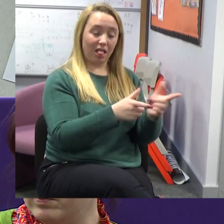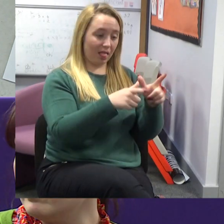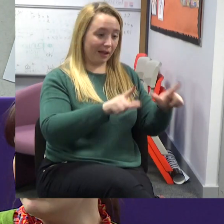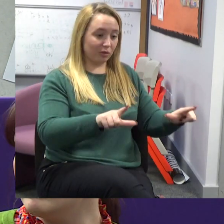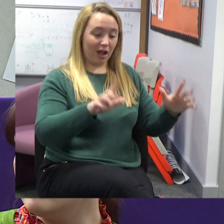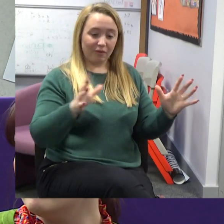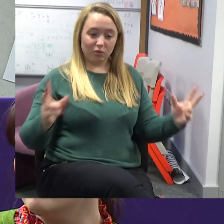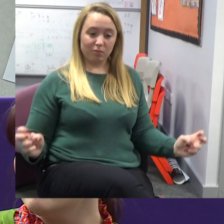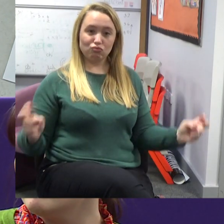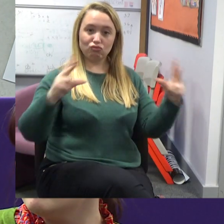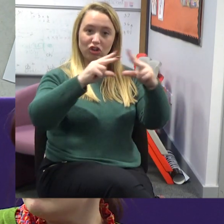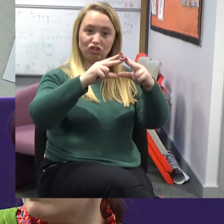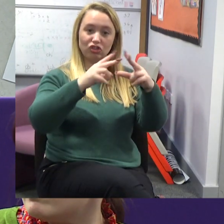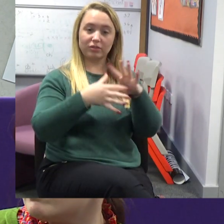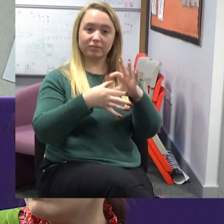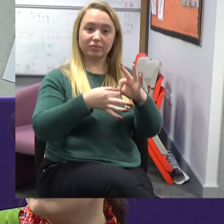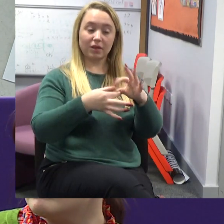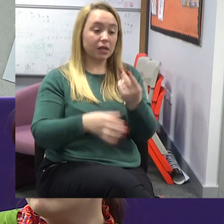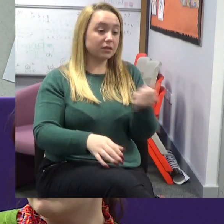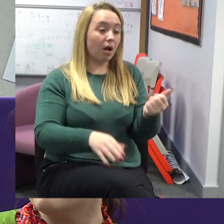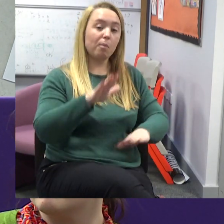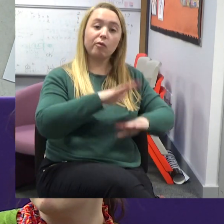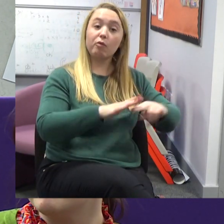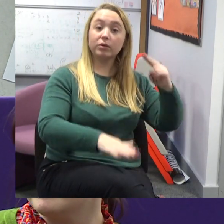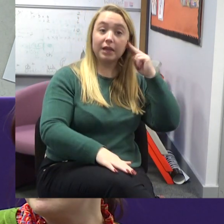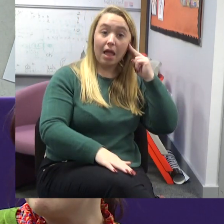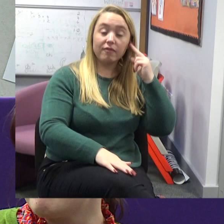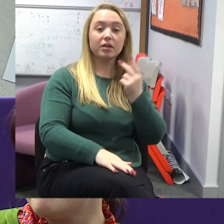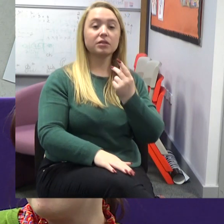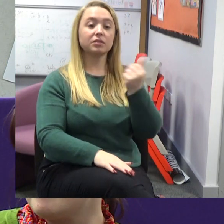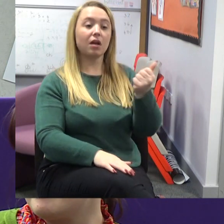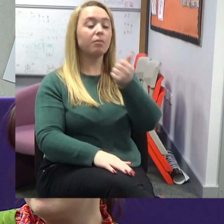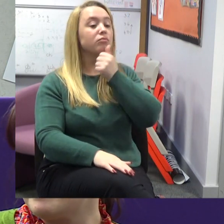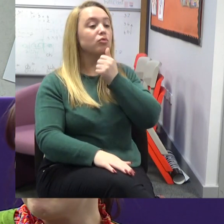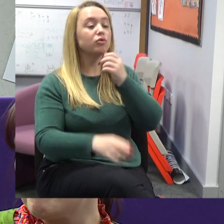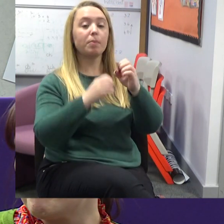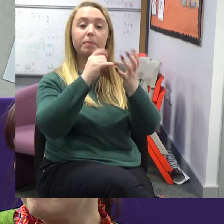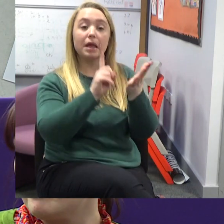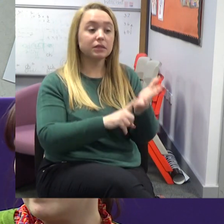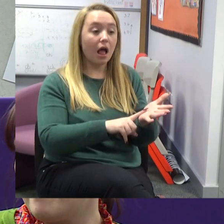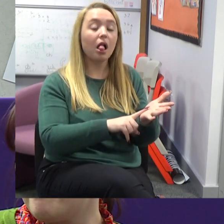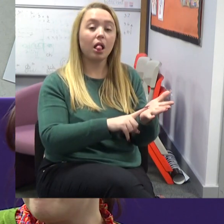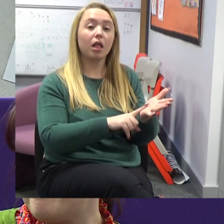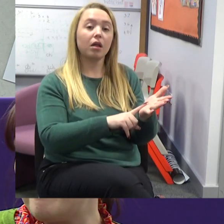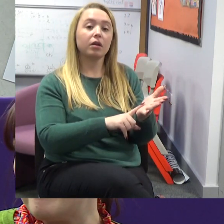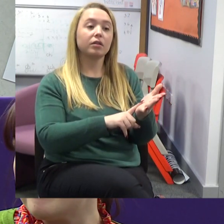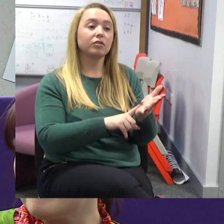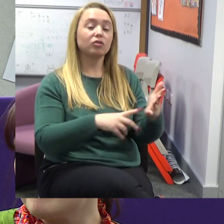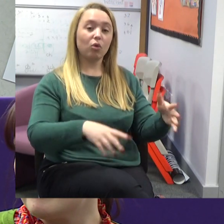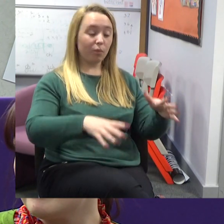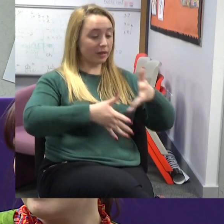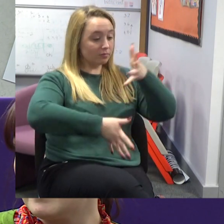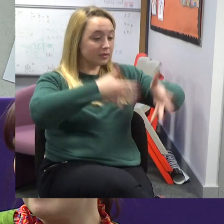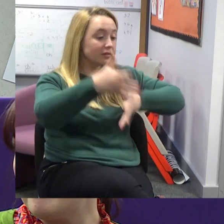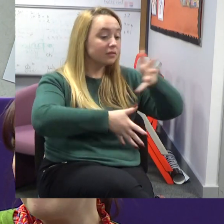both the English language and British Sign Language together because some of our learners are profoundly deaf or some of them are British Sign